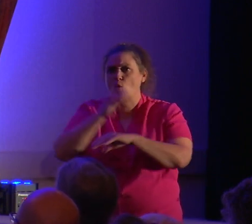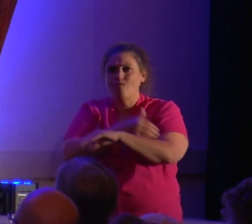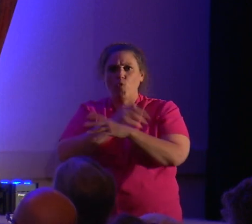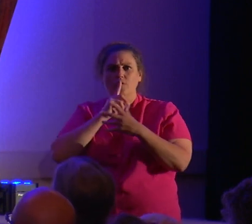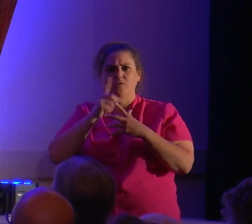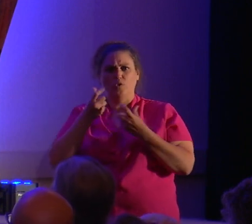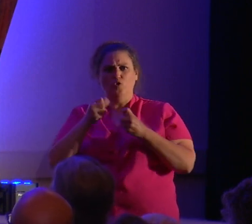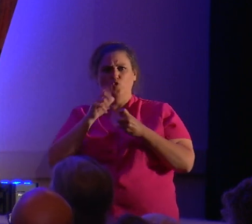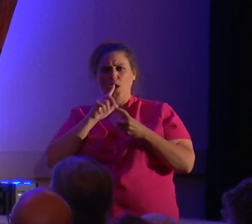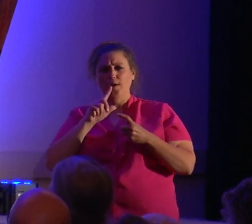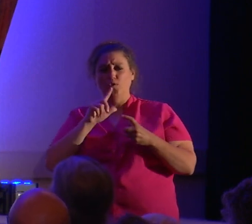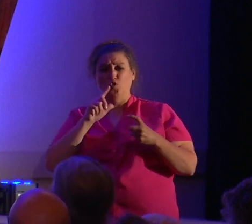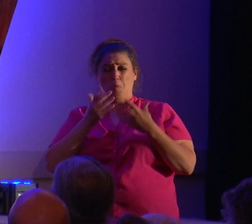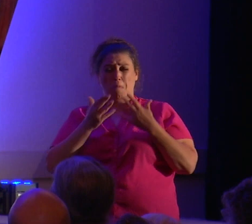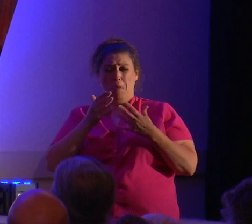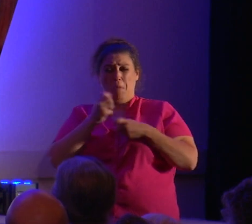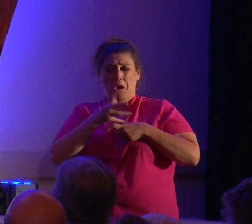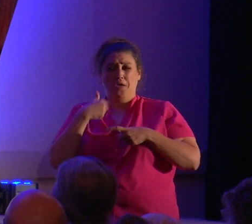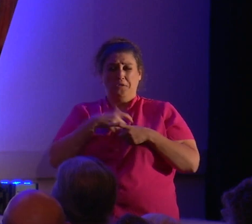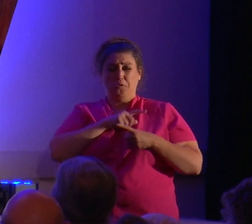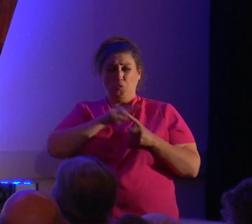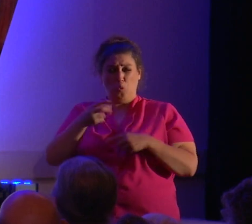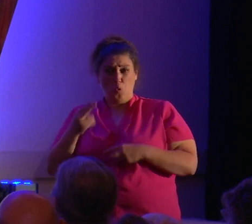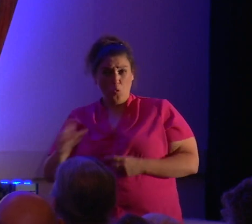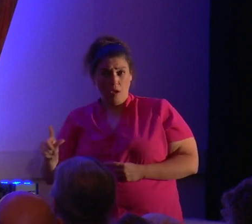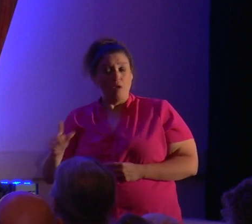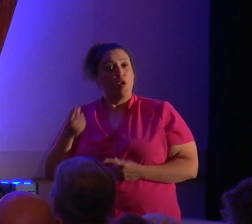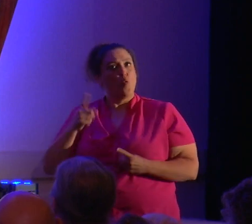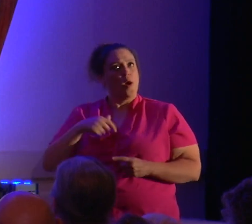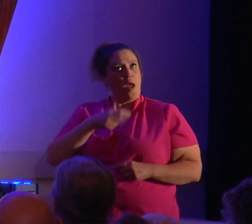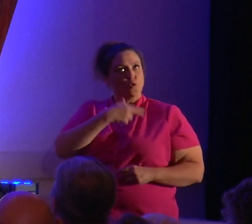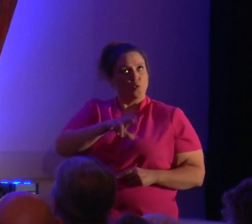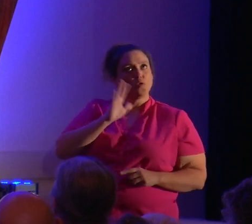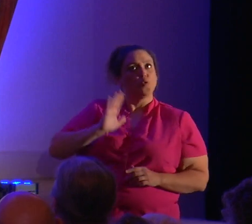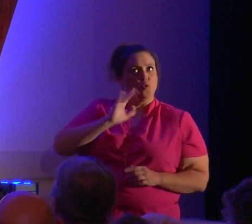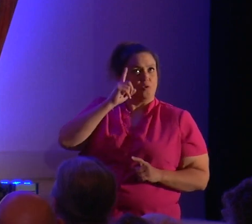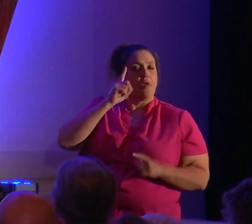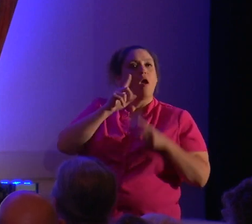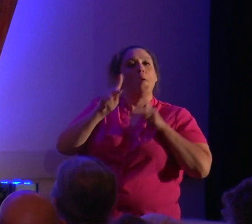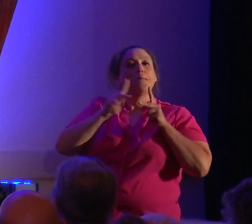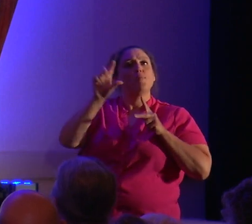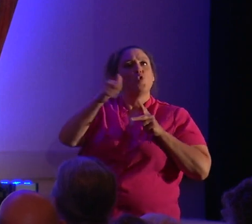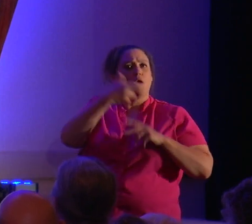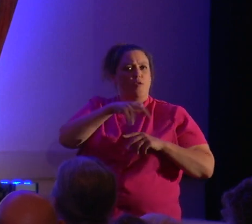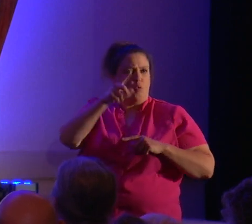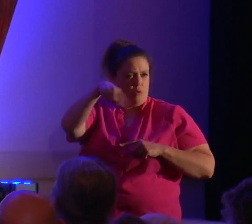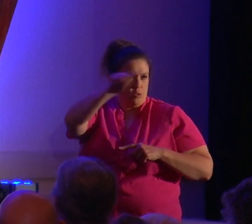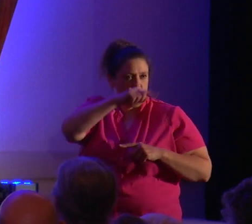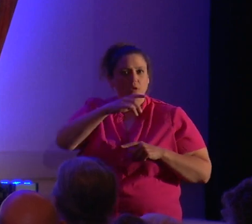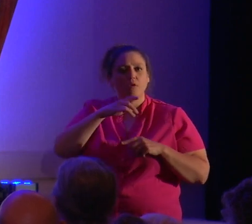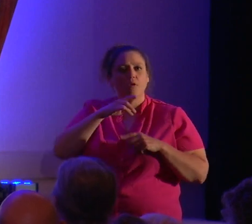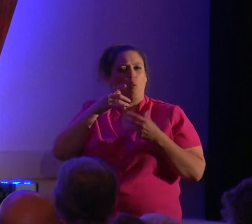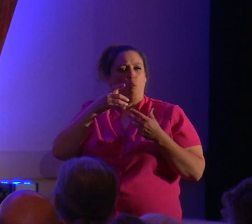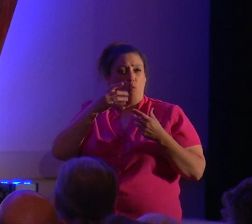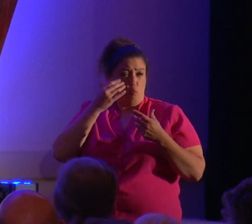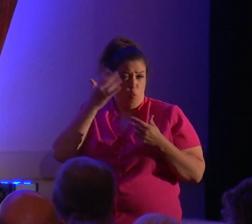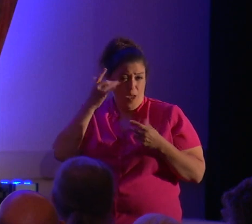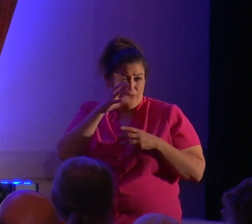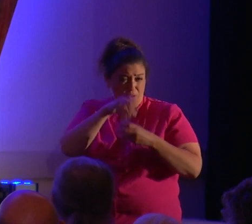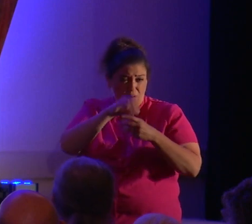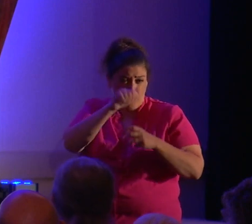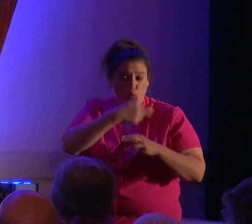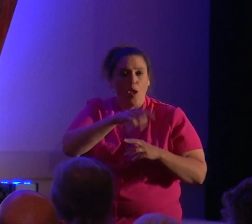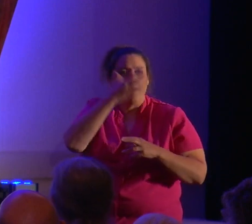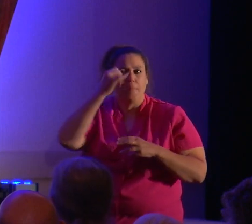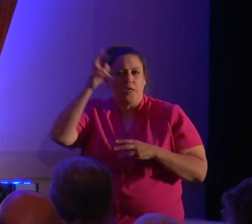some kind of hell. We used to think that the people, when I was religious, that the people in other religions were tricked by the devil. Okay?